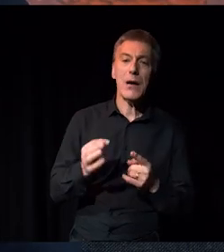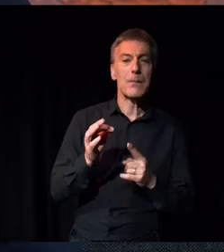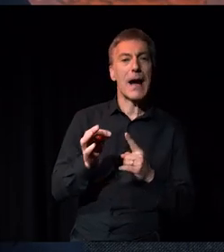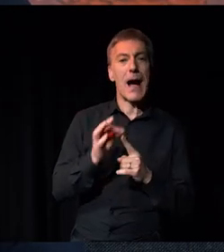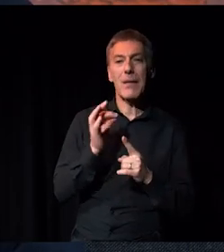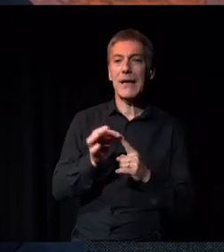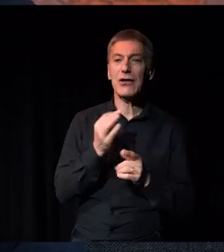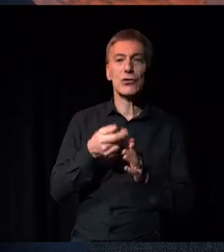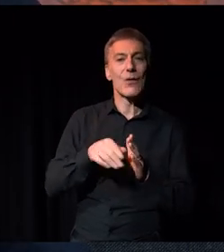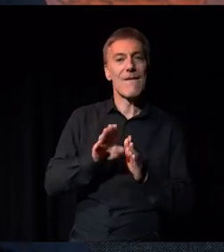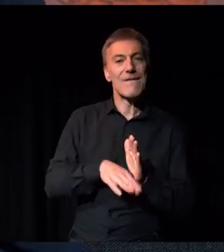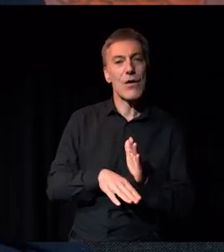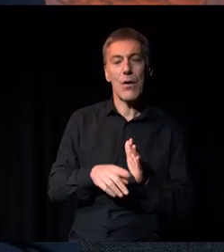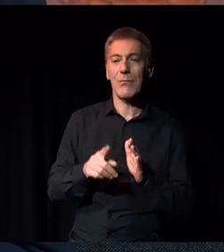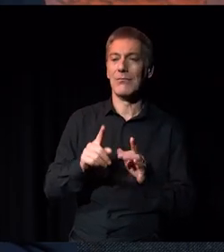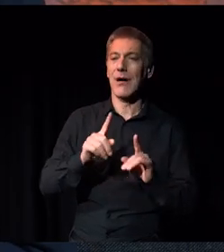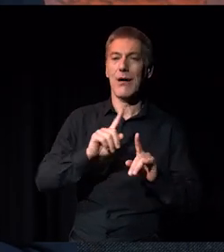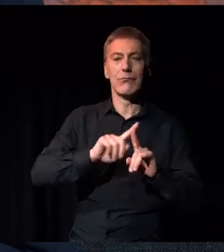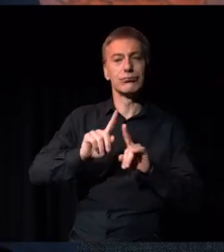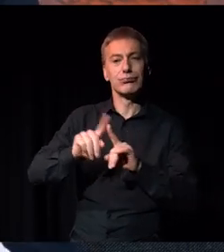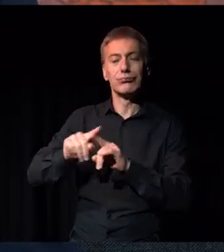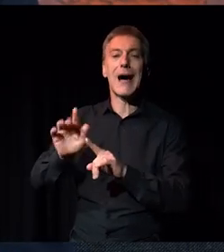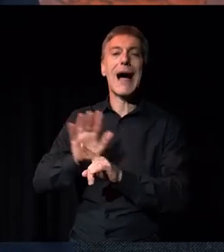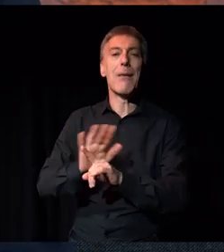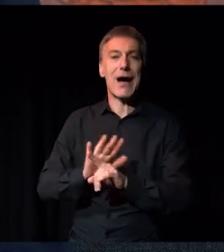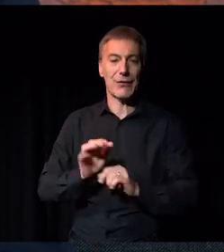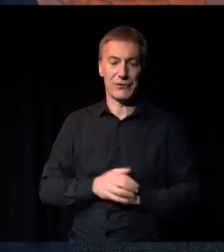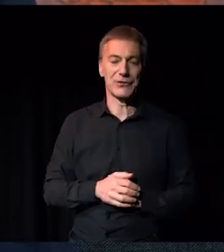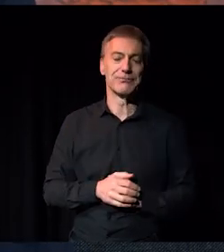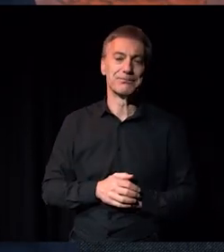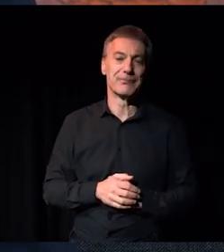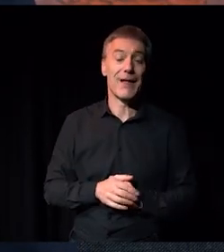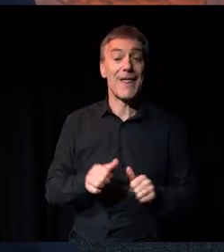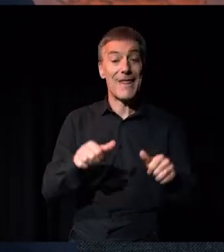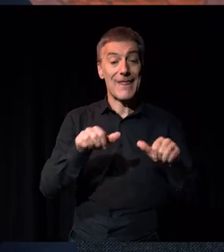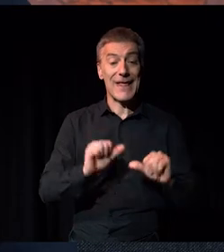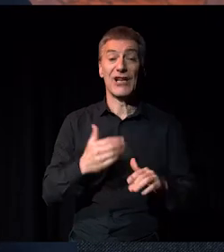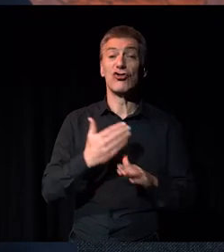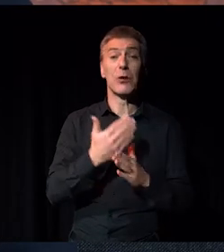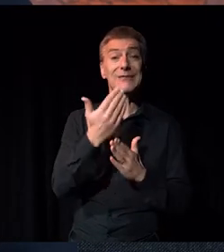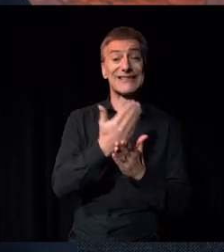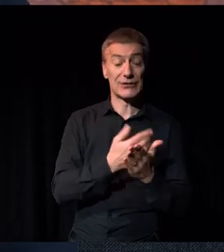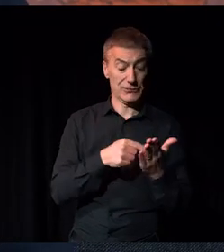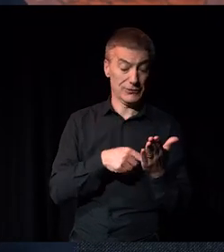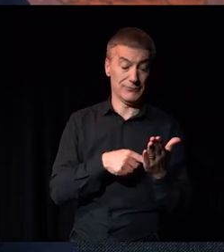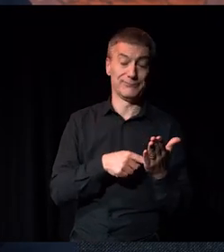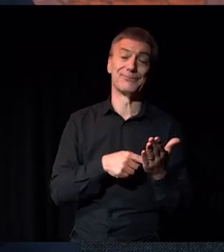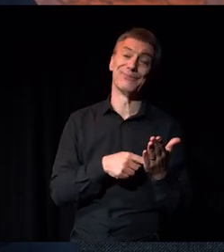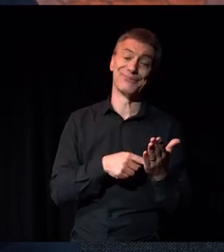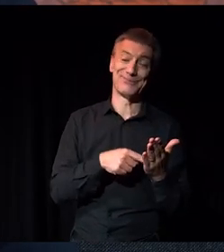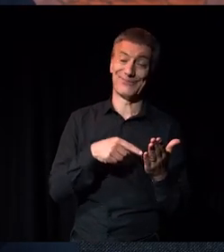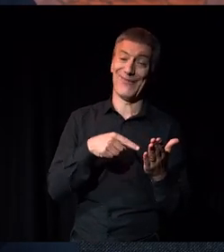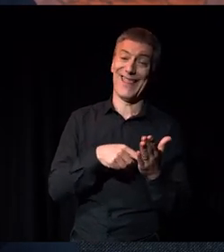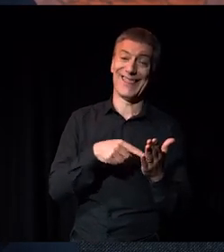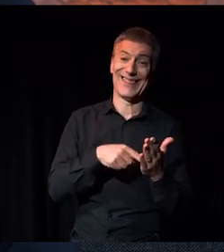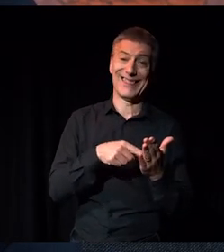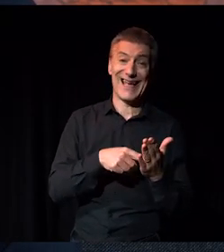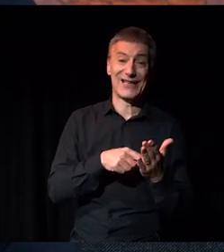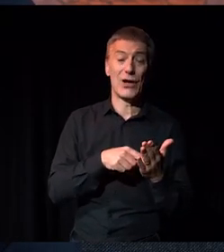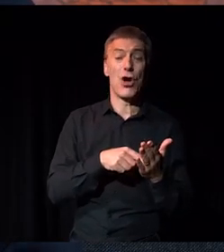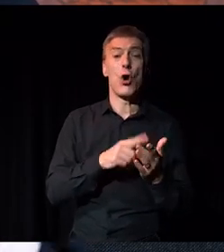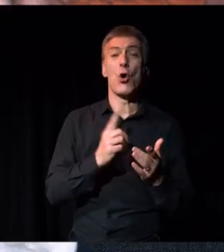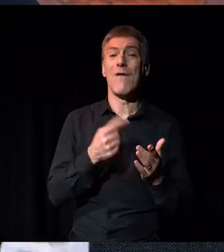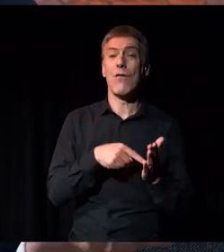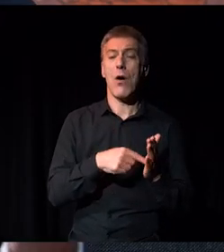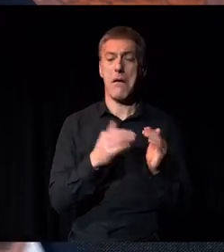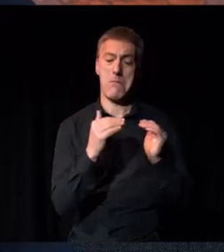from people from all backgrounds. And then they write a job description, which is clearly only geared to people that are familiar